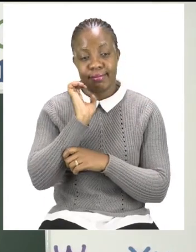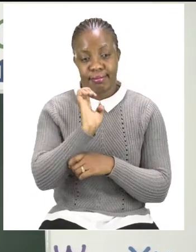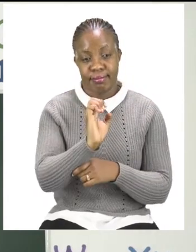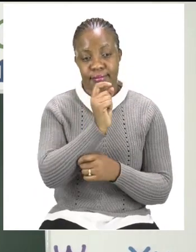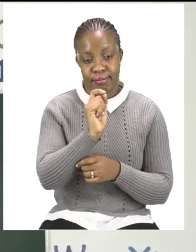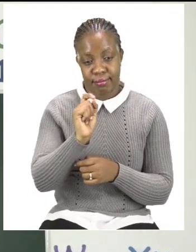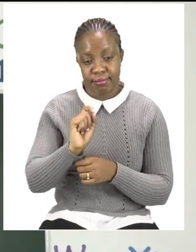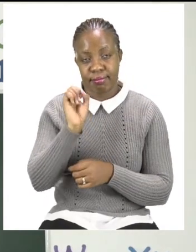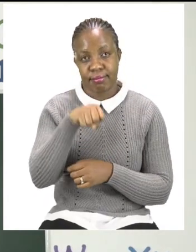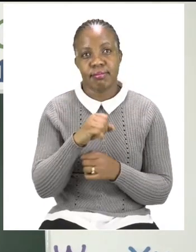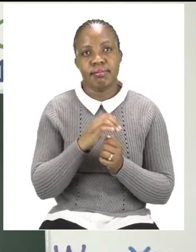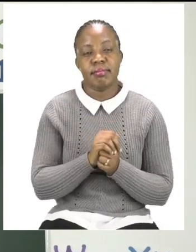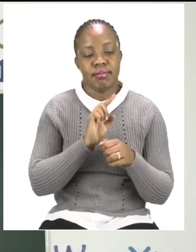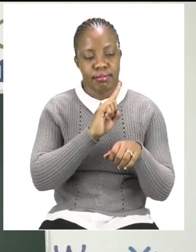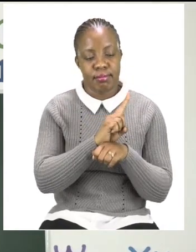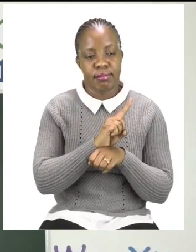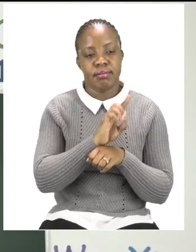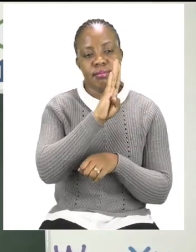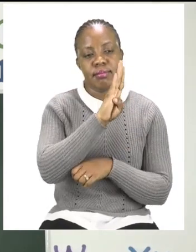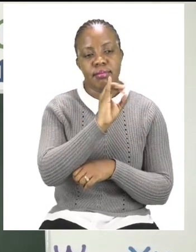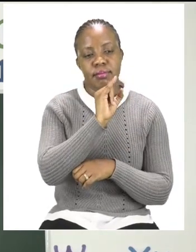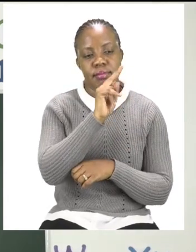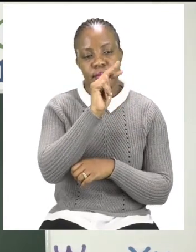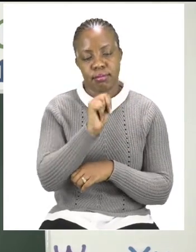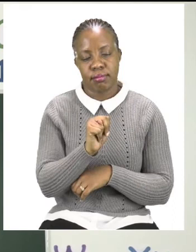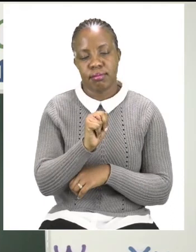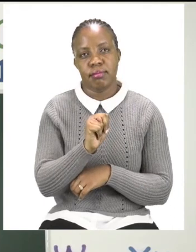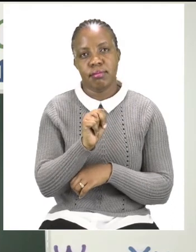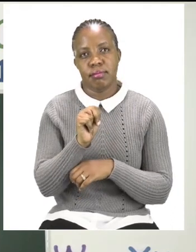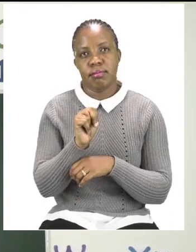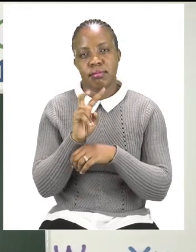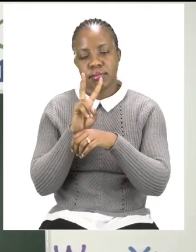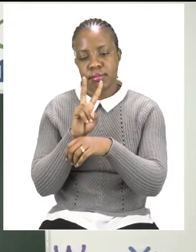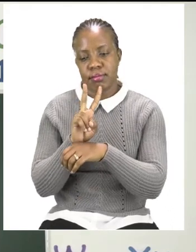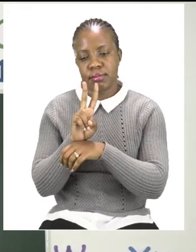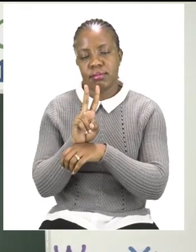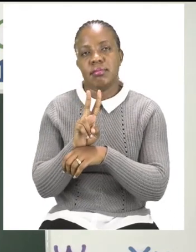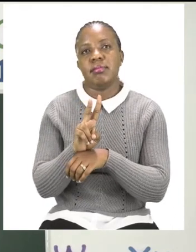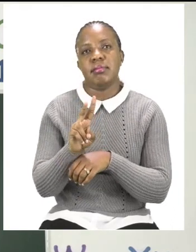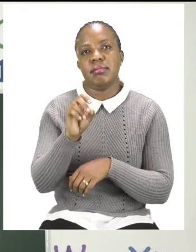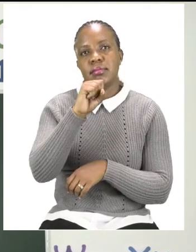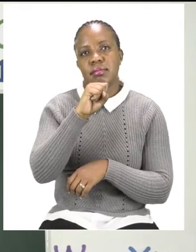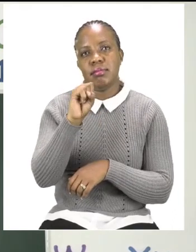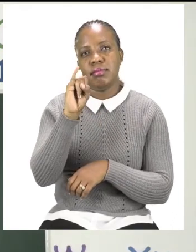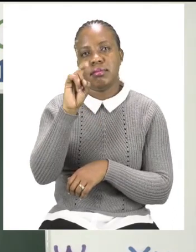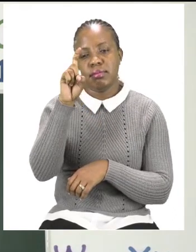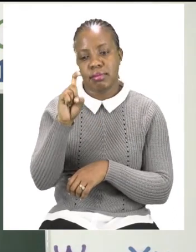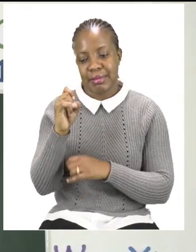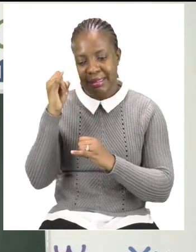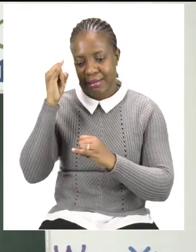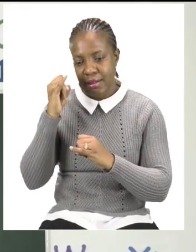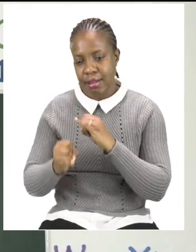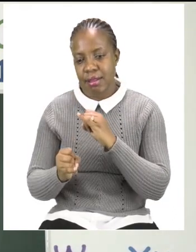one was SIX. And the last one, number 10, in your book is FIG.